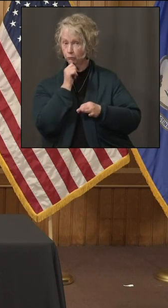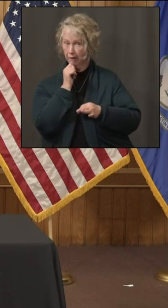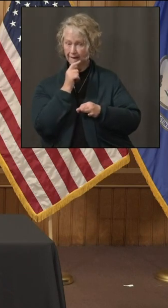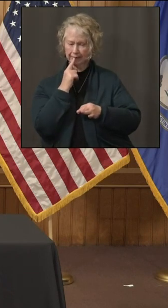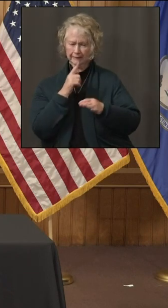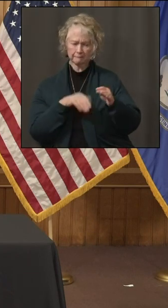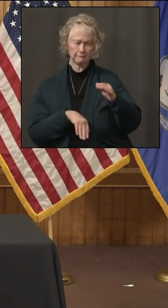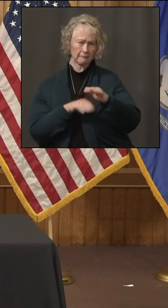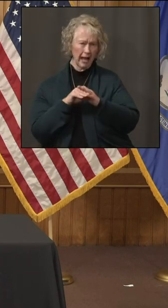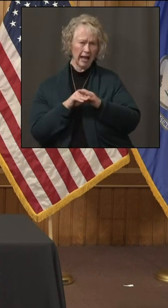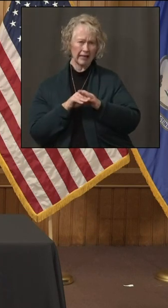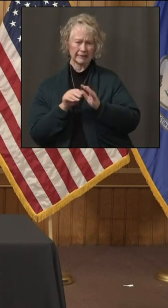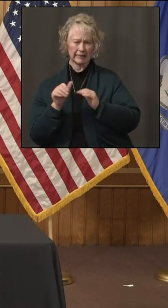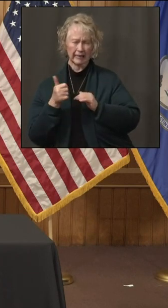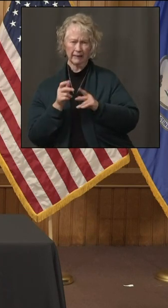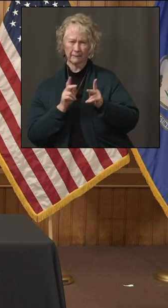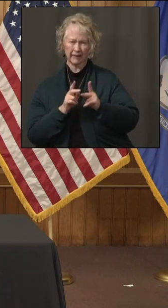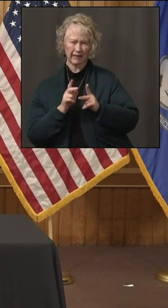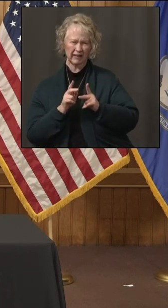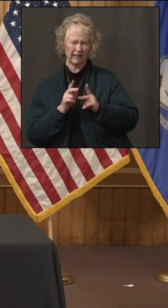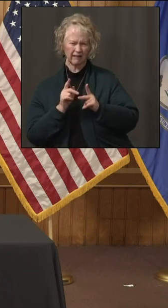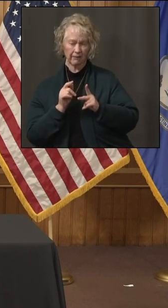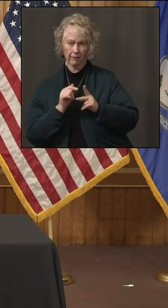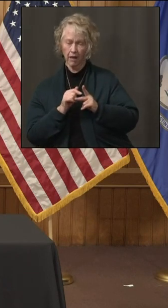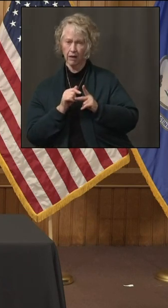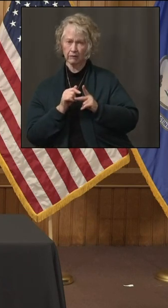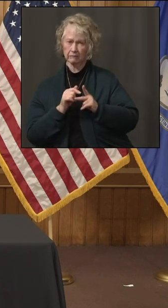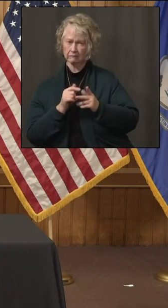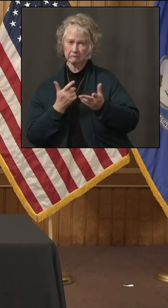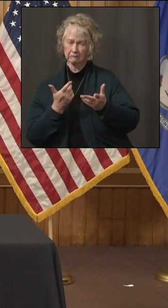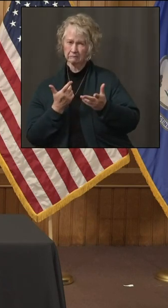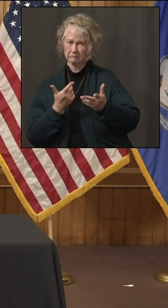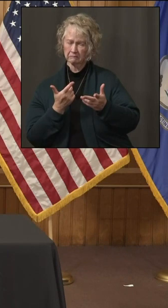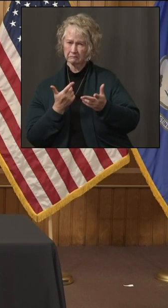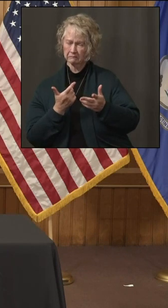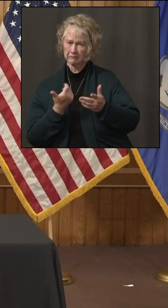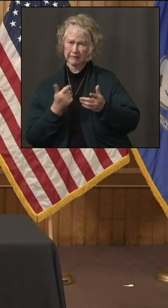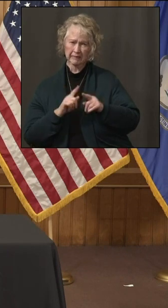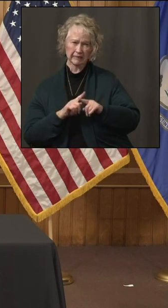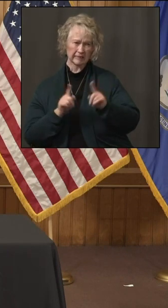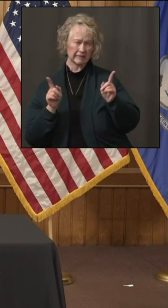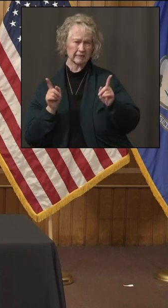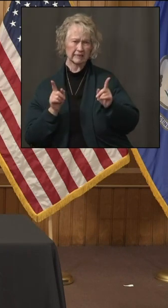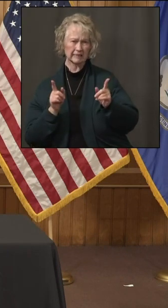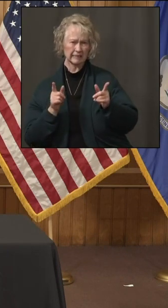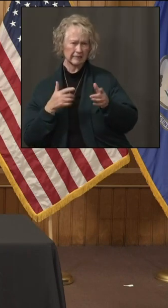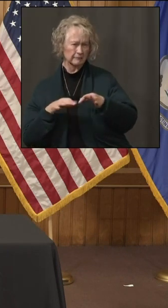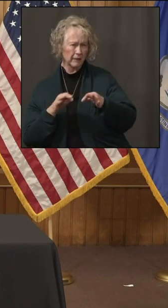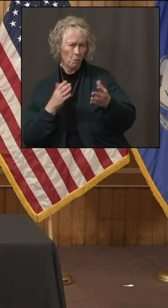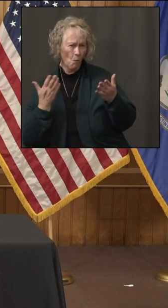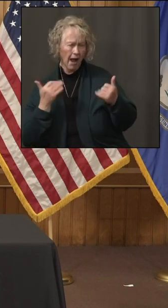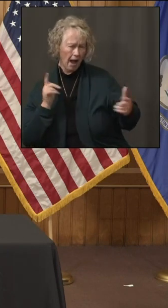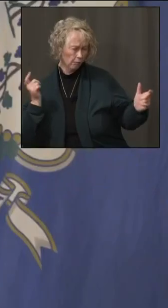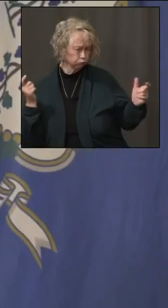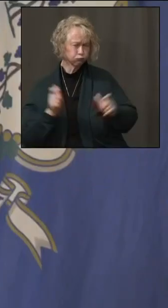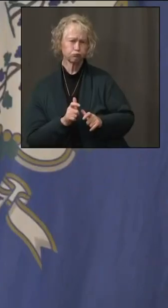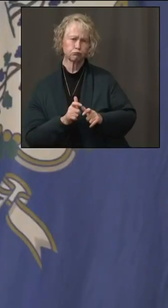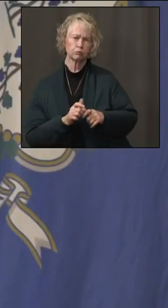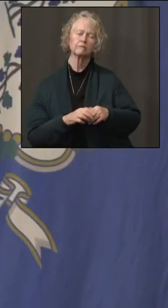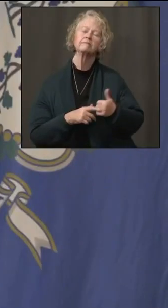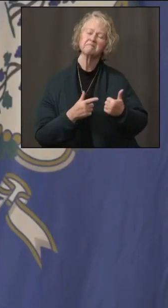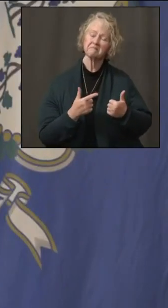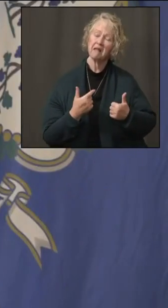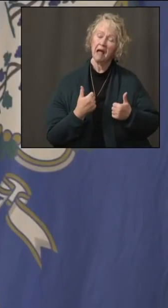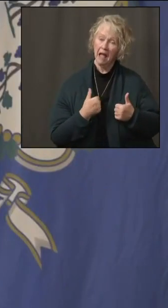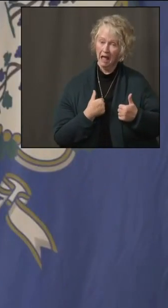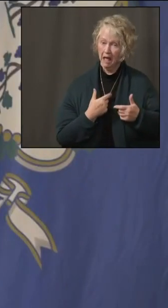maximum of 10 people? That's a pretty significant change. Can you explain a little bit about the logic behind that? Yeah, I'll start,